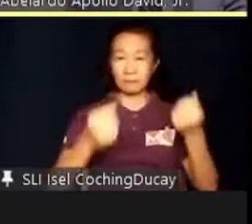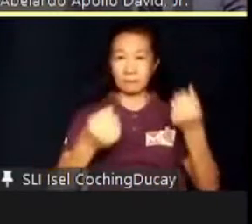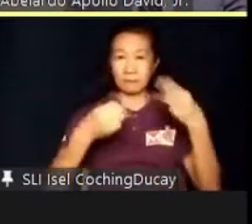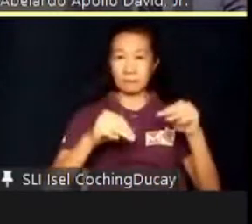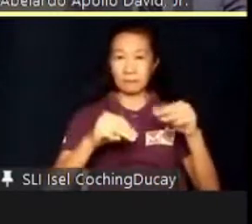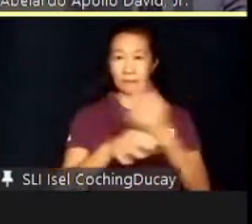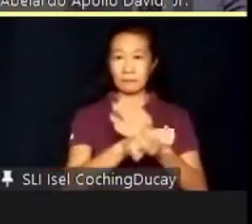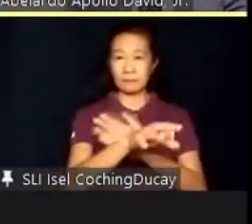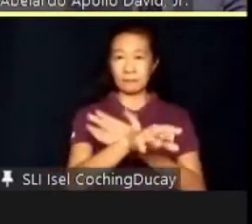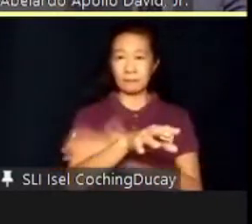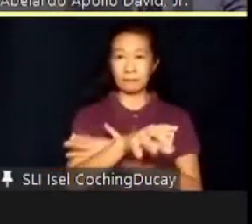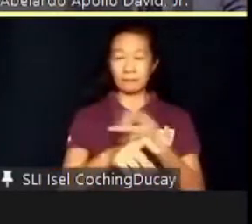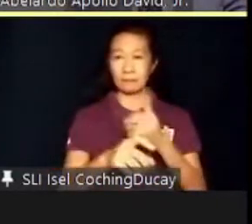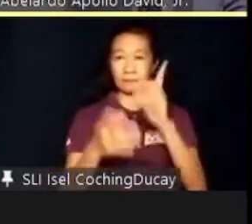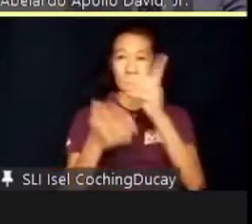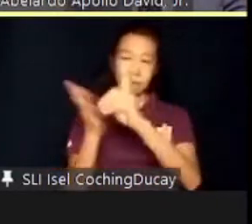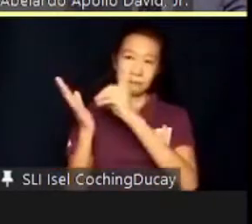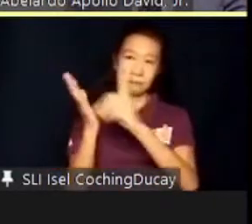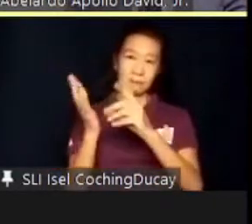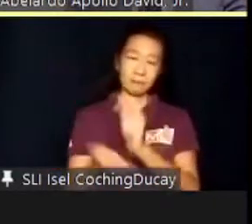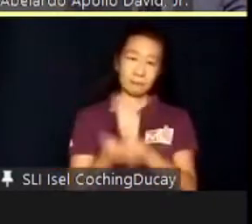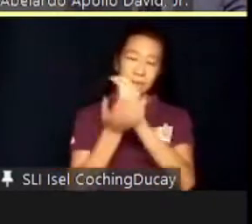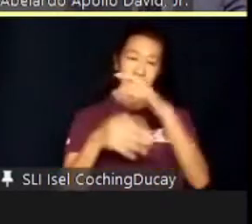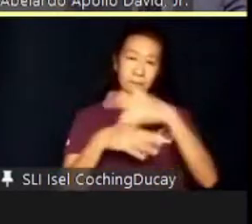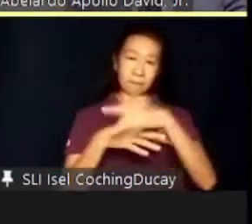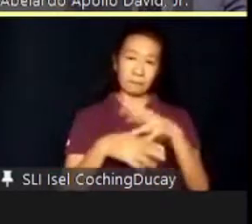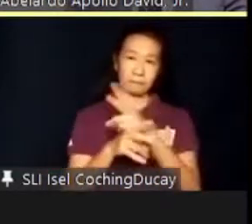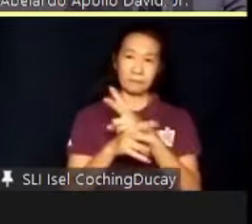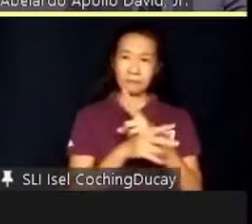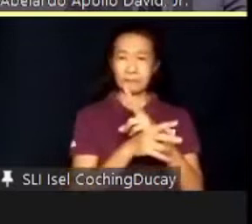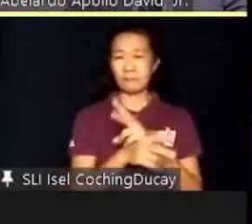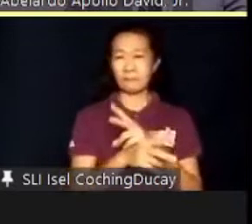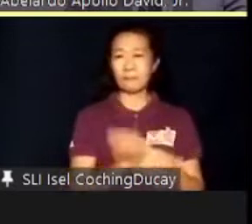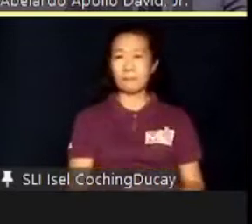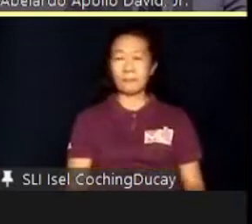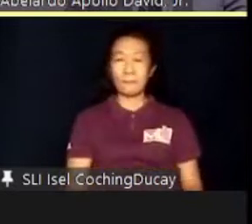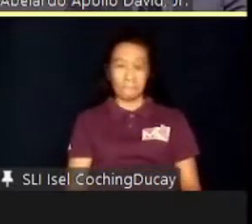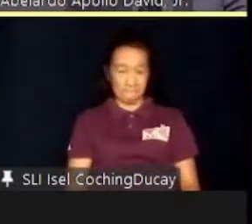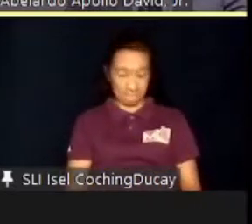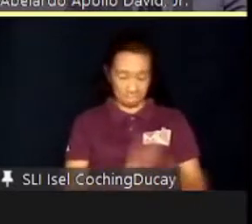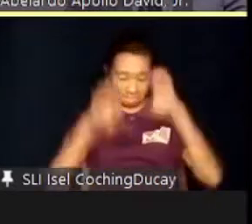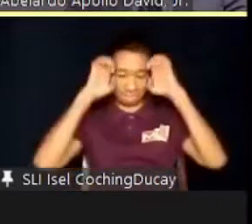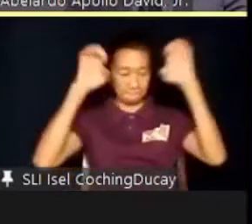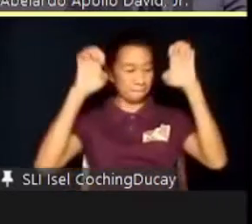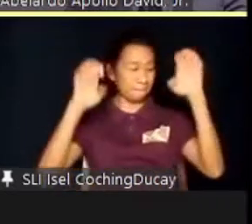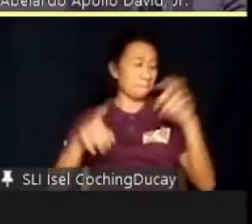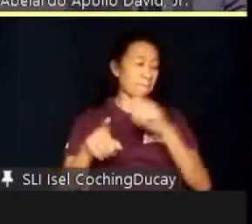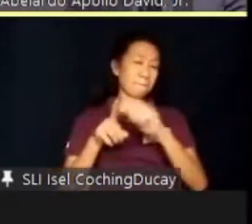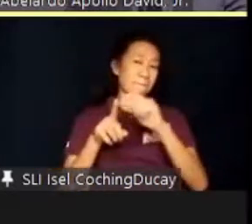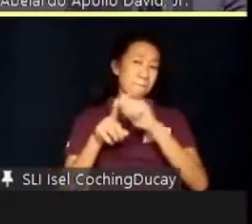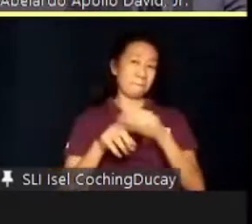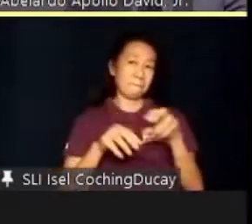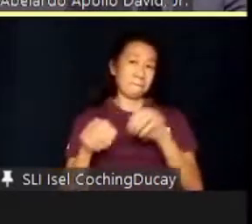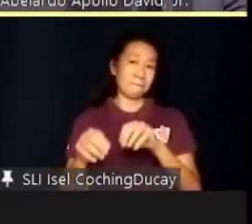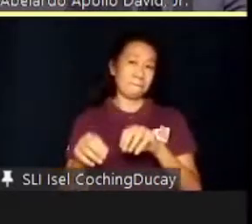progress from diagnosis, therapeutics, early intervention care, birth basic, and secondary education toward training and placement. Here are